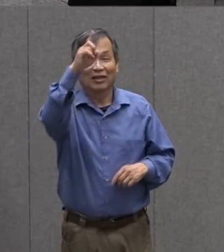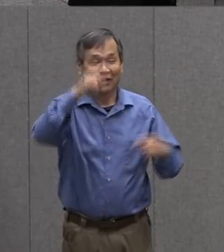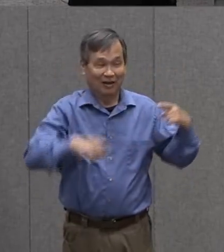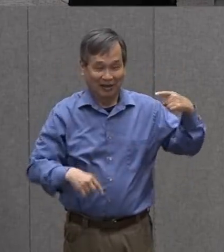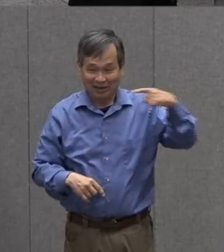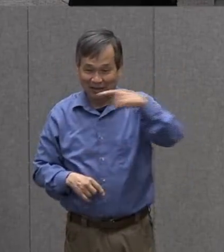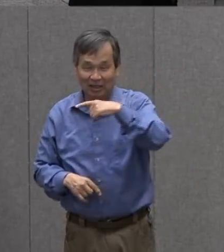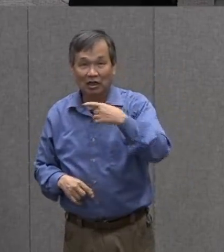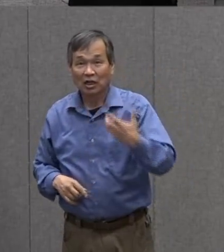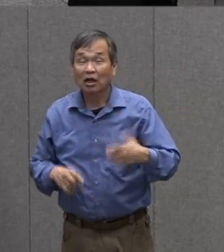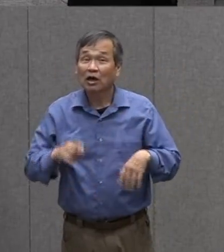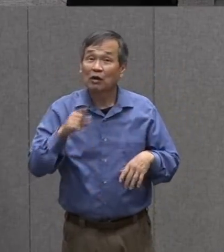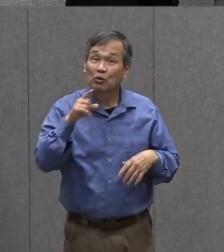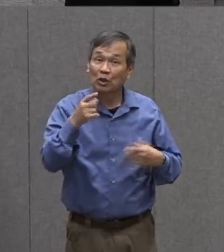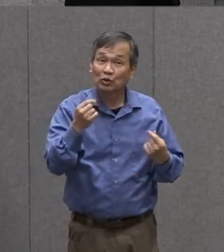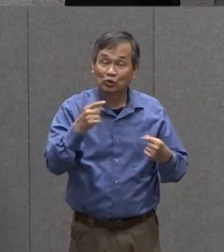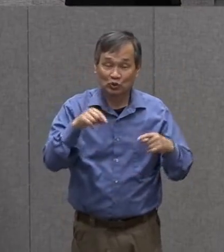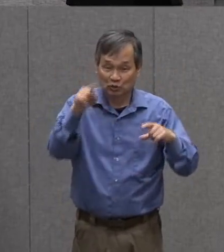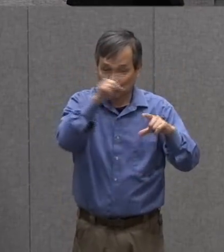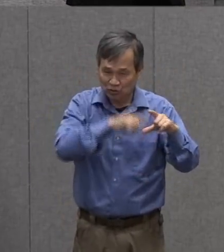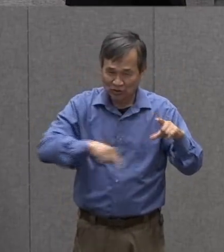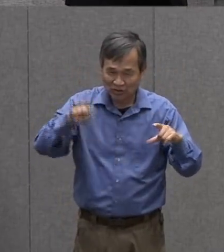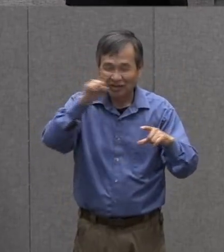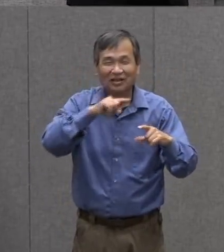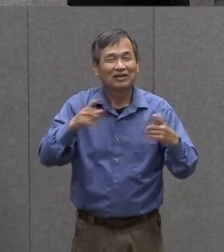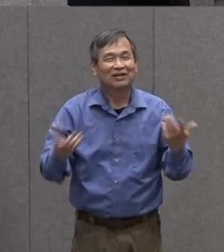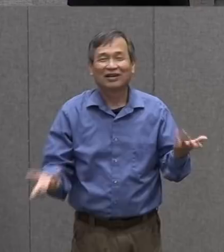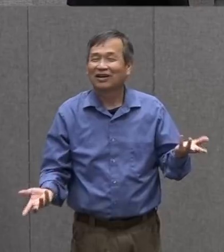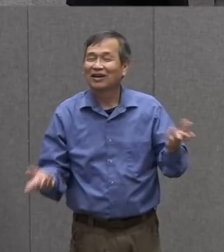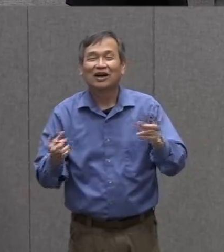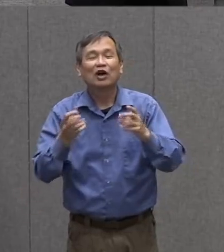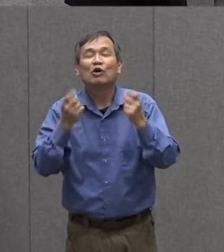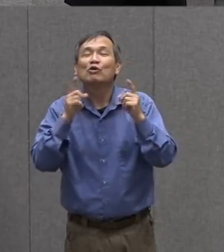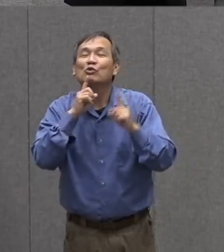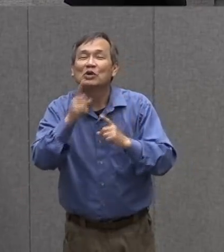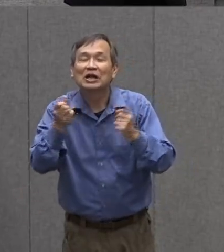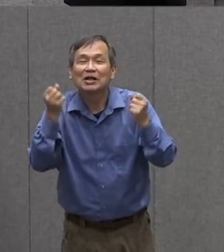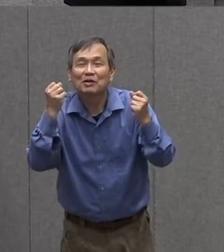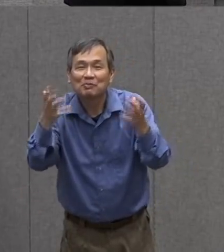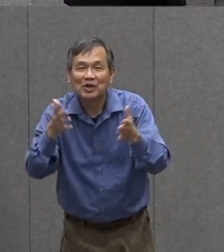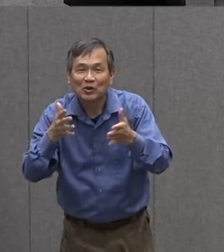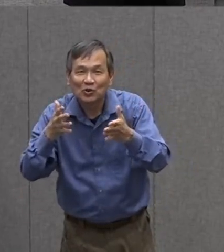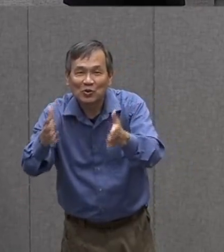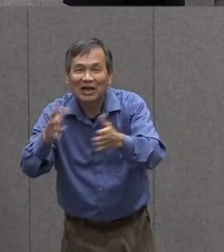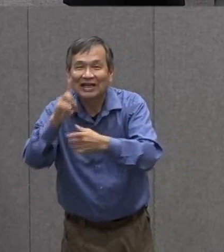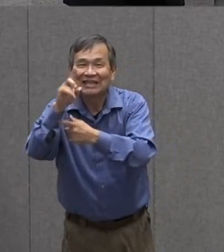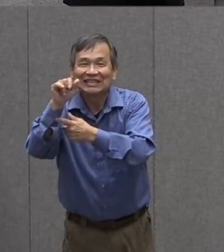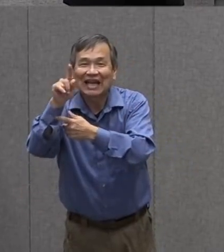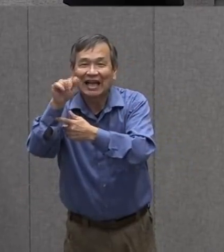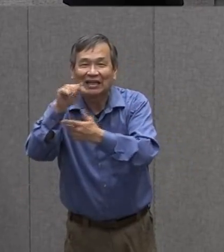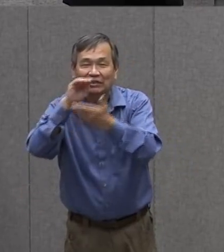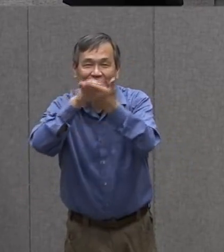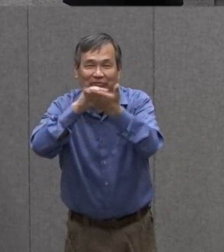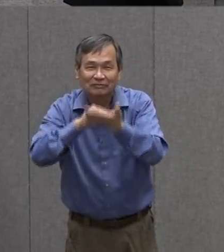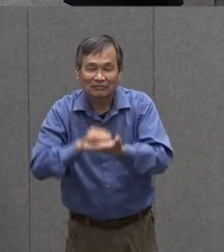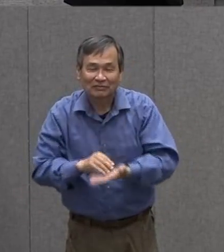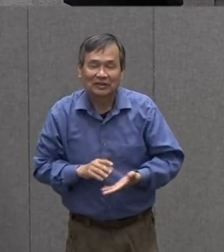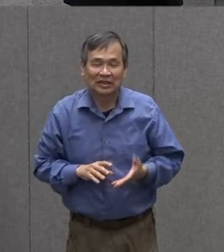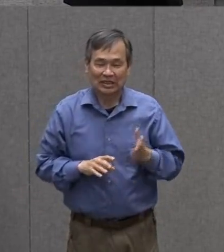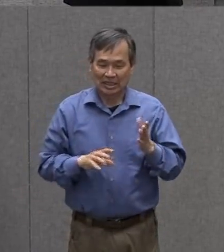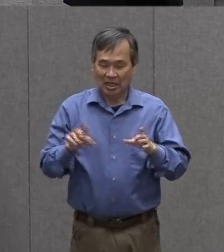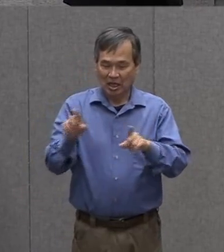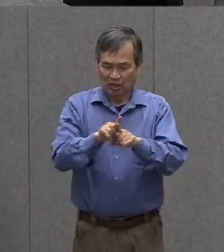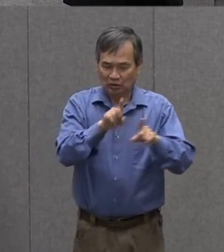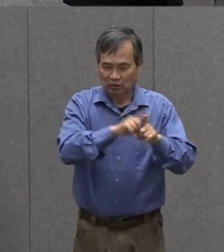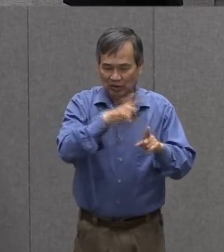he go in a circle and what does that look like so there's lots of ways that scientists can record this data i also think